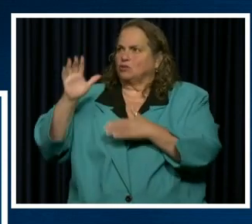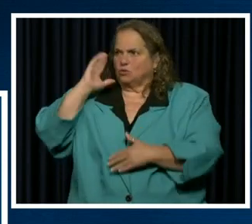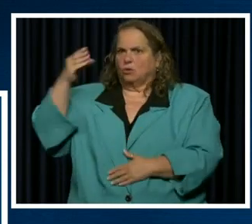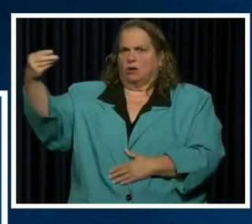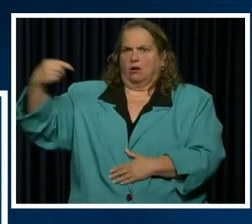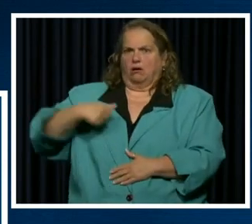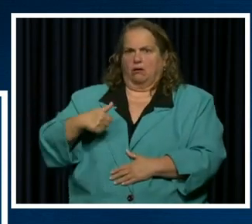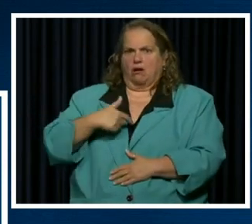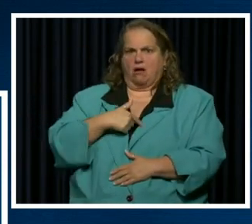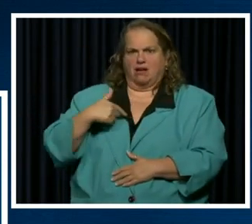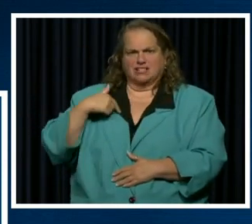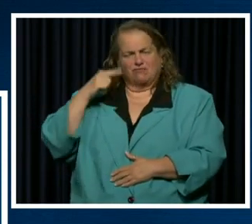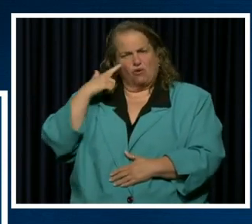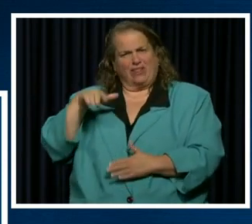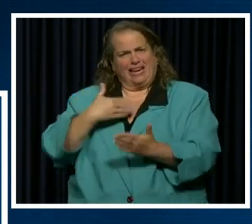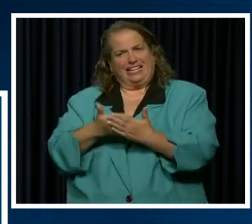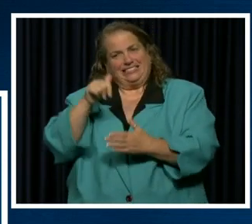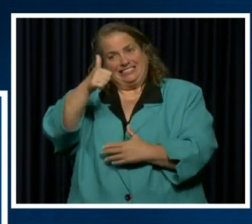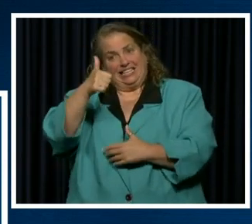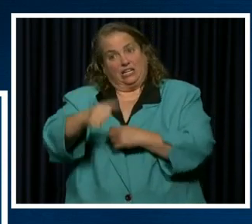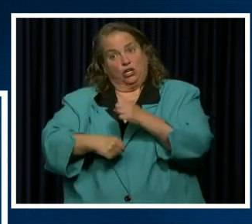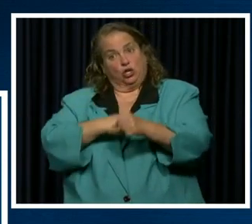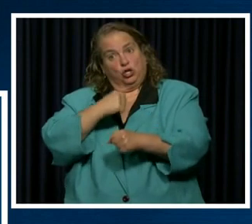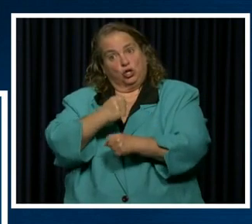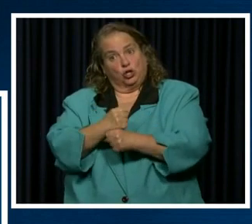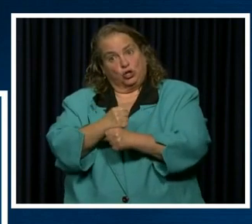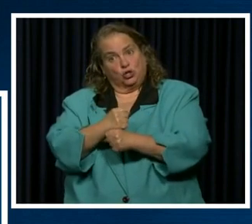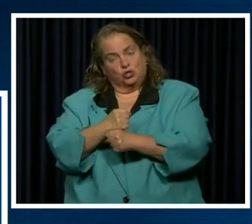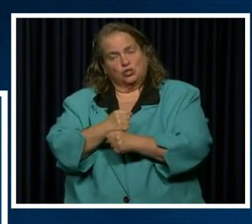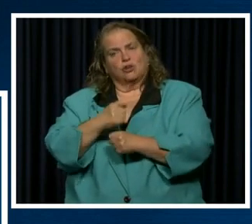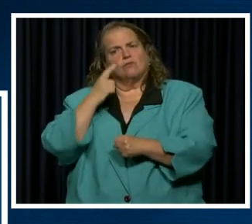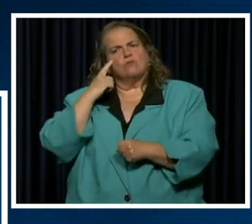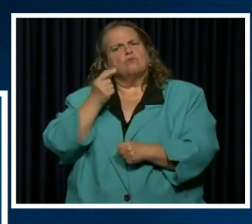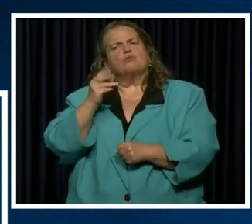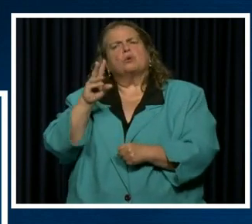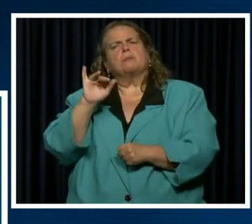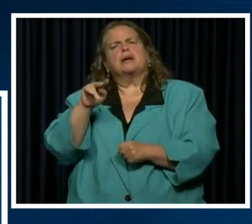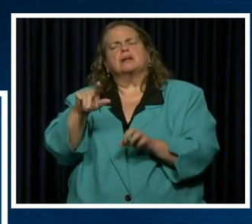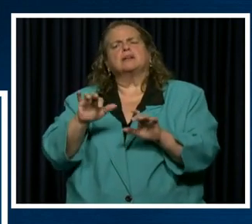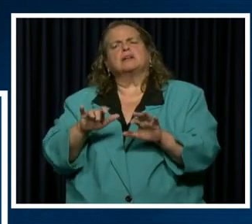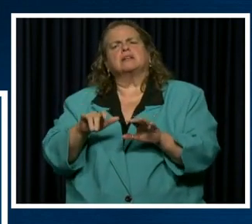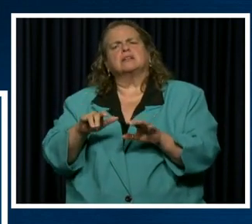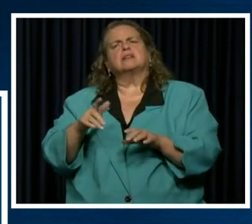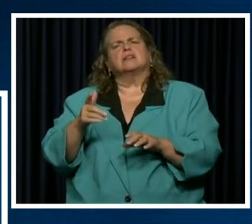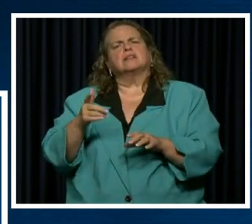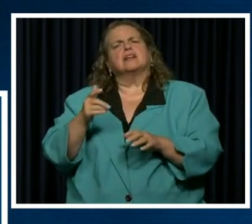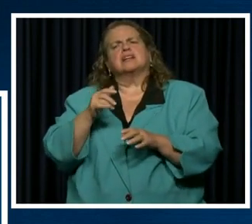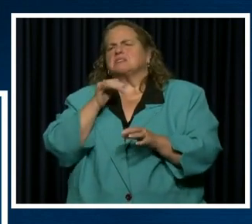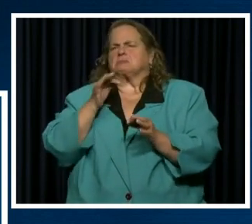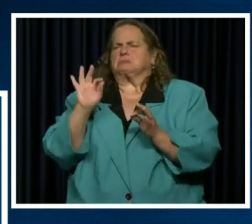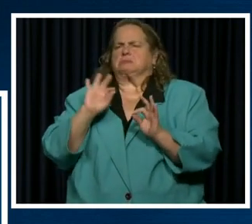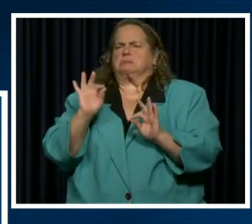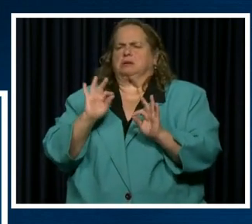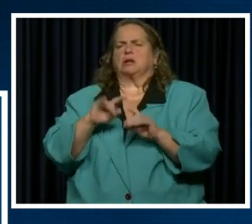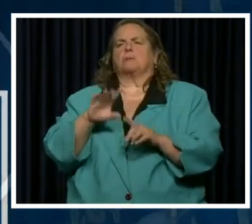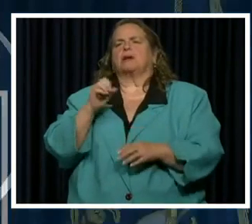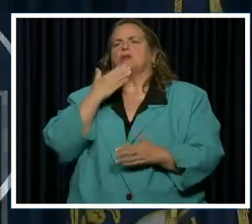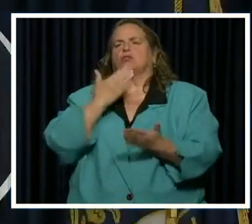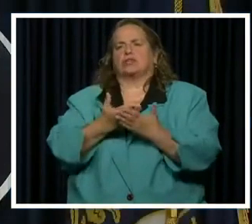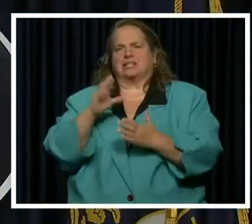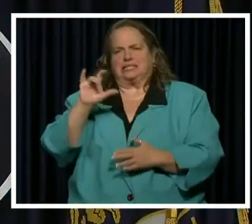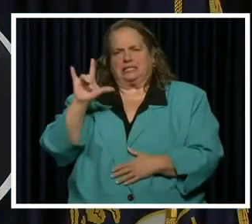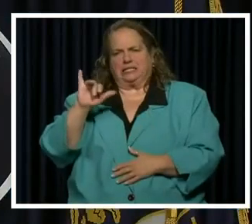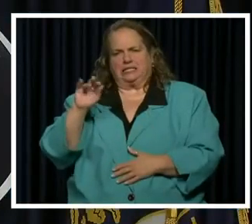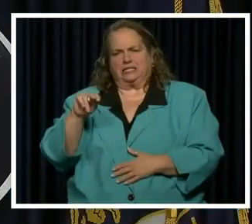make sure we do this just a couple minutes to be a good citizen. Outside of this, what we've asked